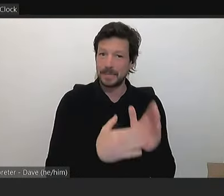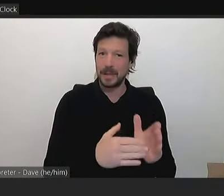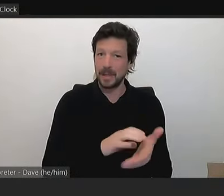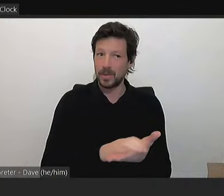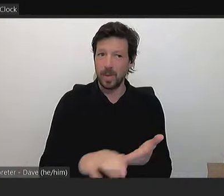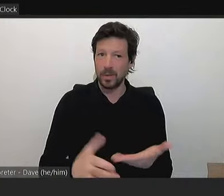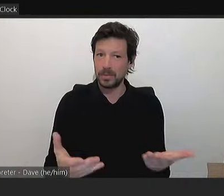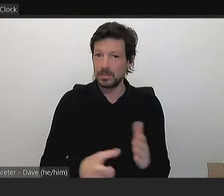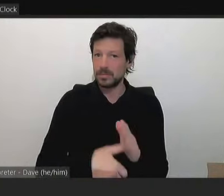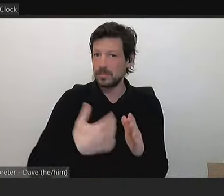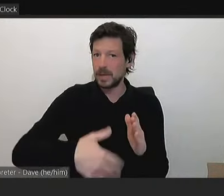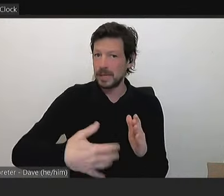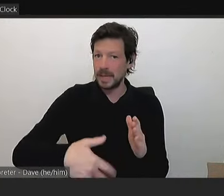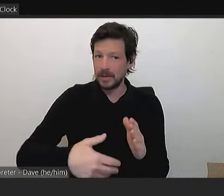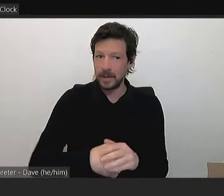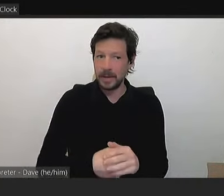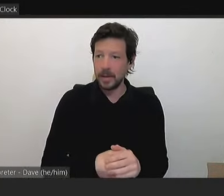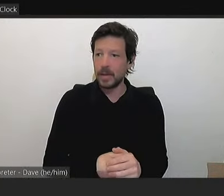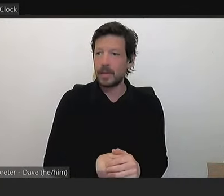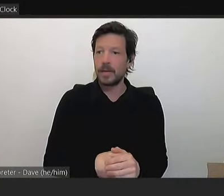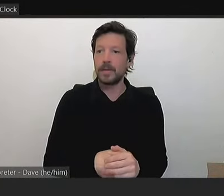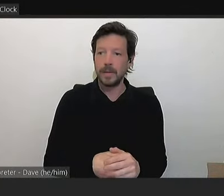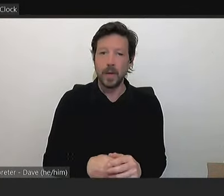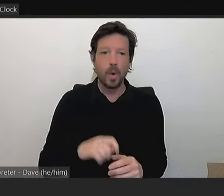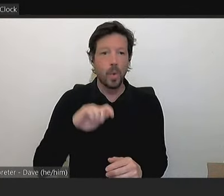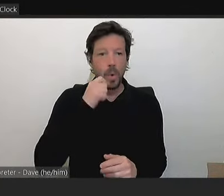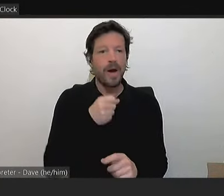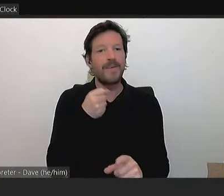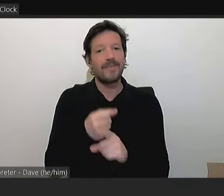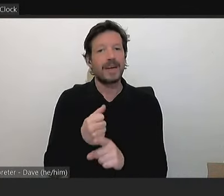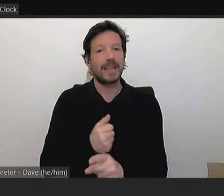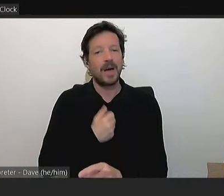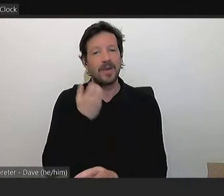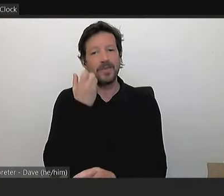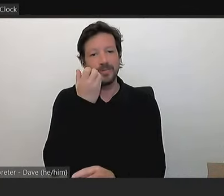Those costs compound and they have implications for our future budget. Thank you.